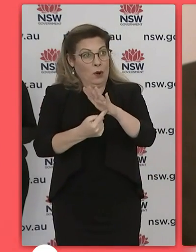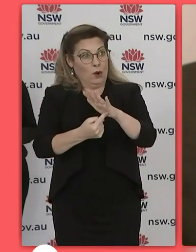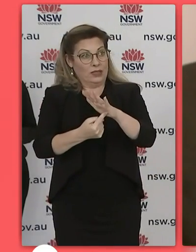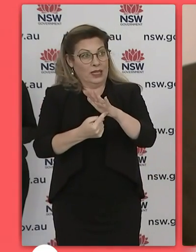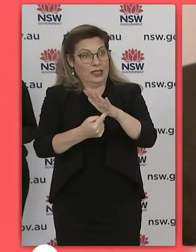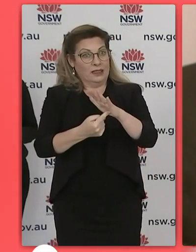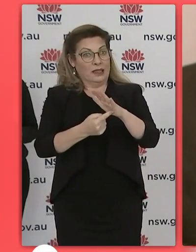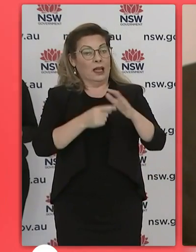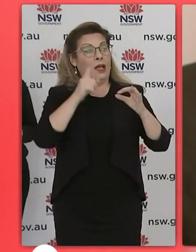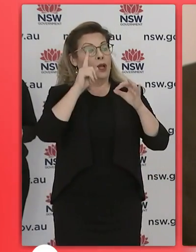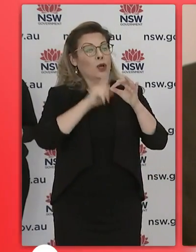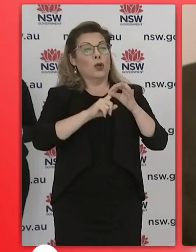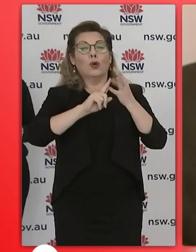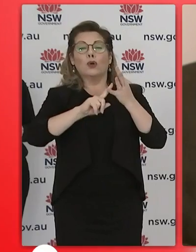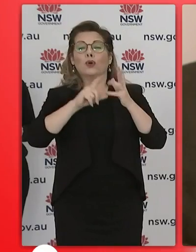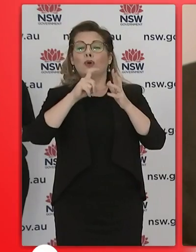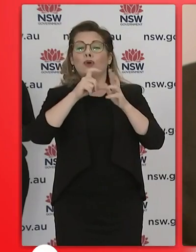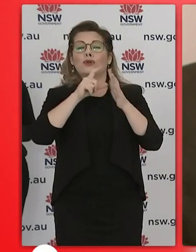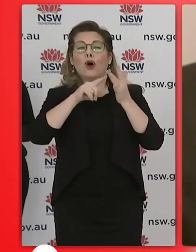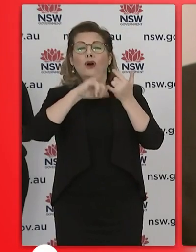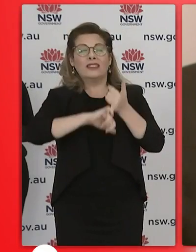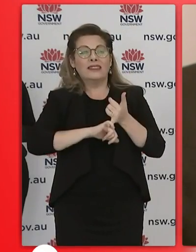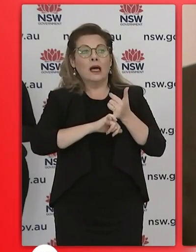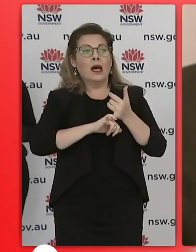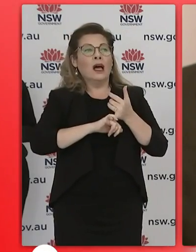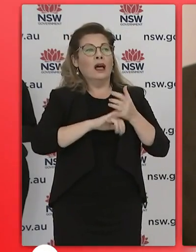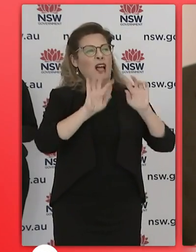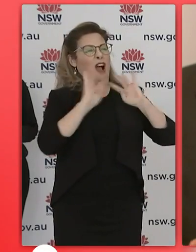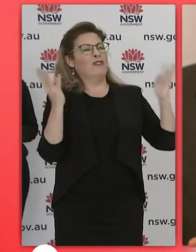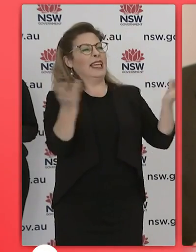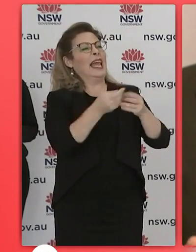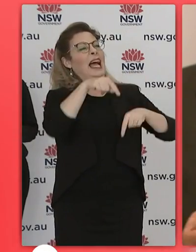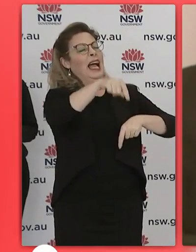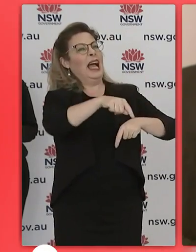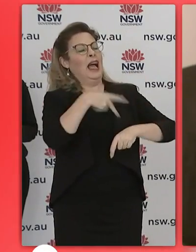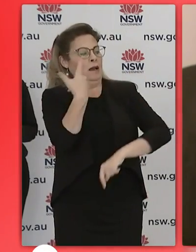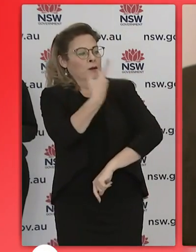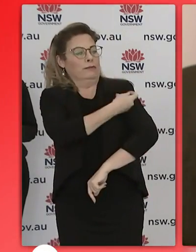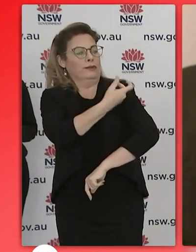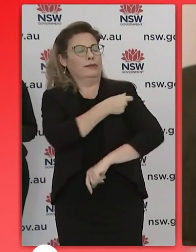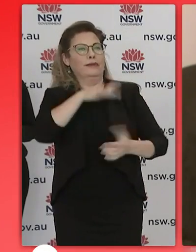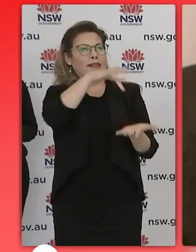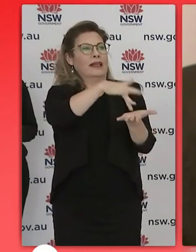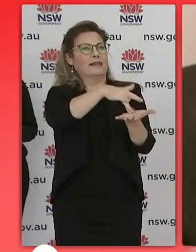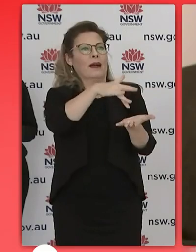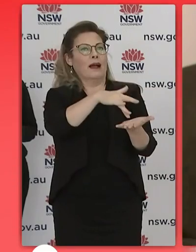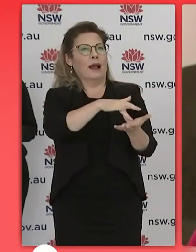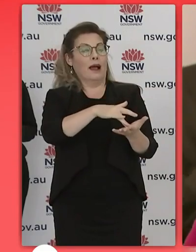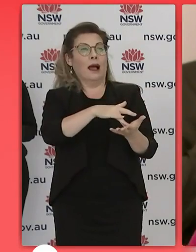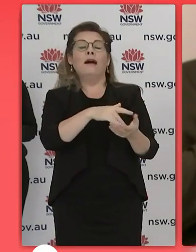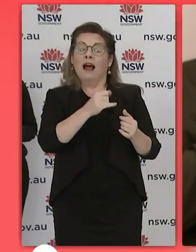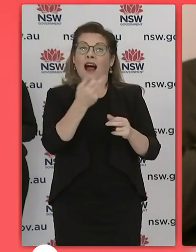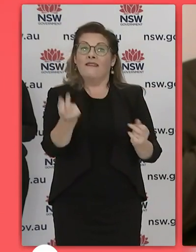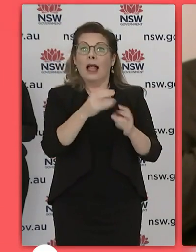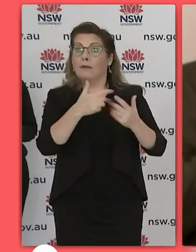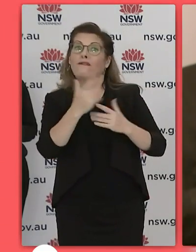those eight local government areas will be invited to get the Pfizer jab and most of those students are between the ages of 16 and 18 years